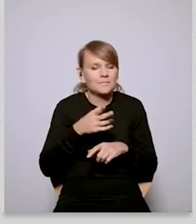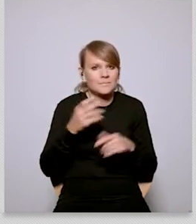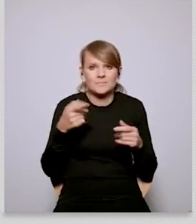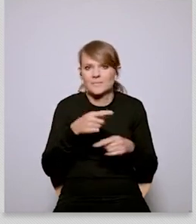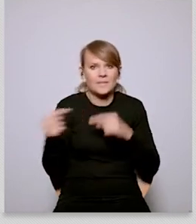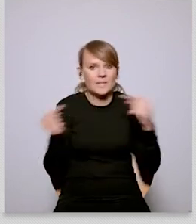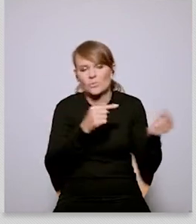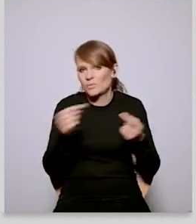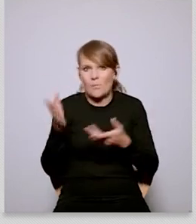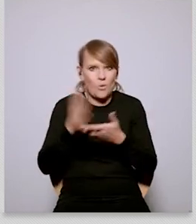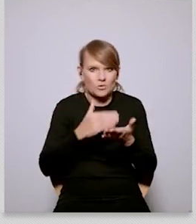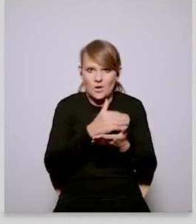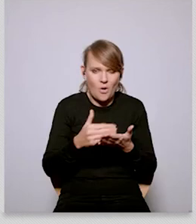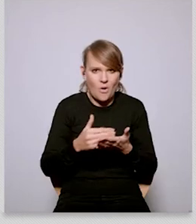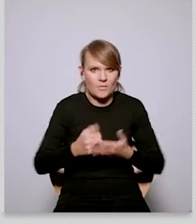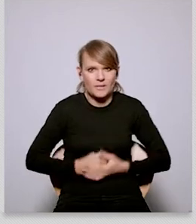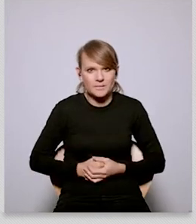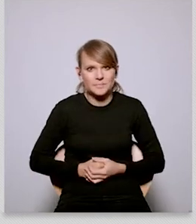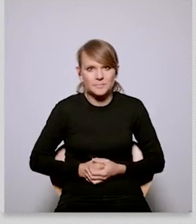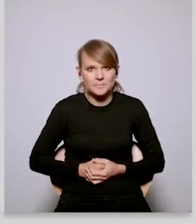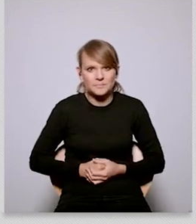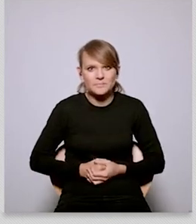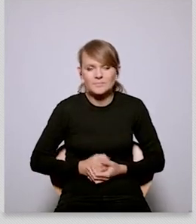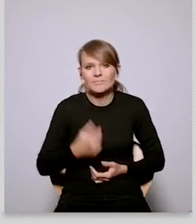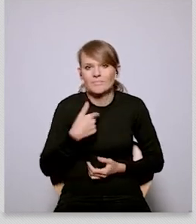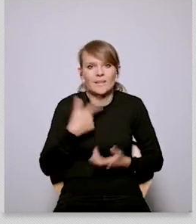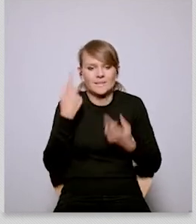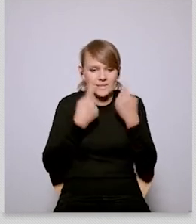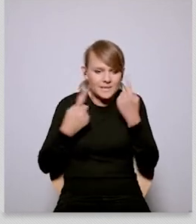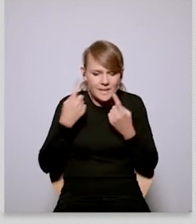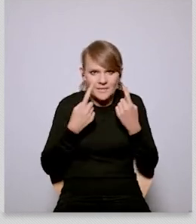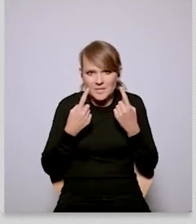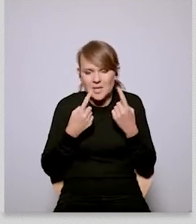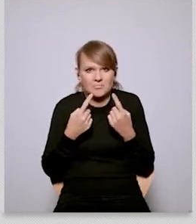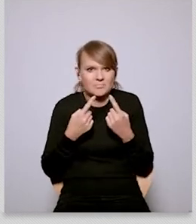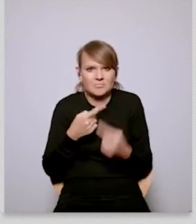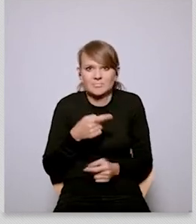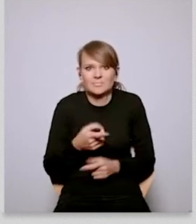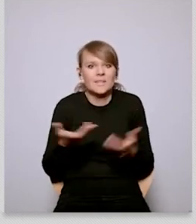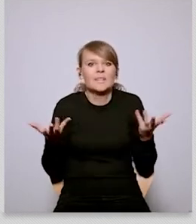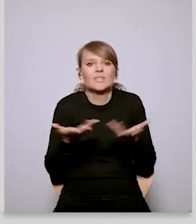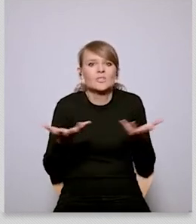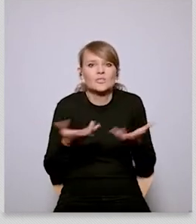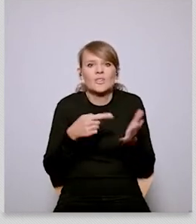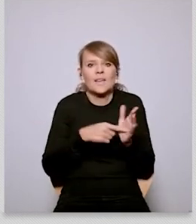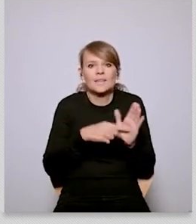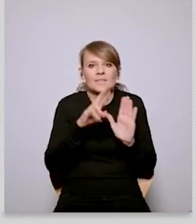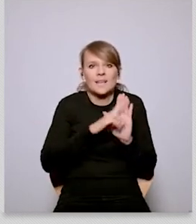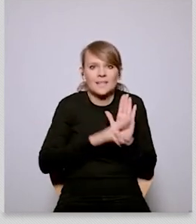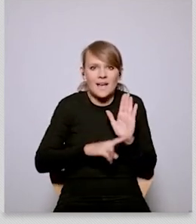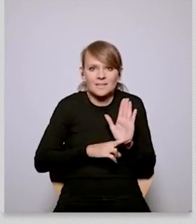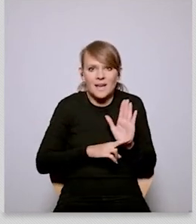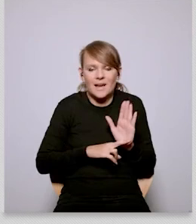in the system of emissions and there are a lot of debates and a lot of divisions in the european union and i'm asking